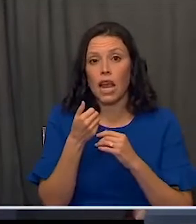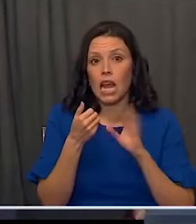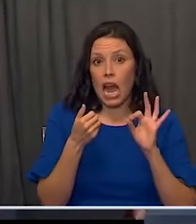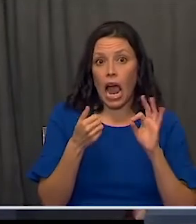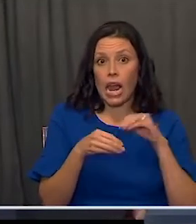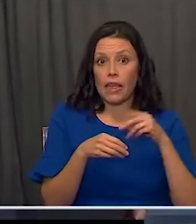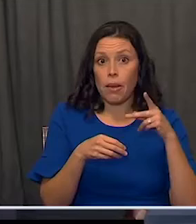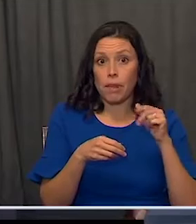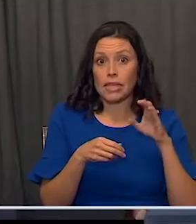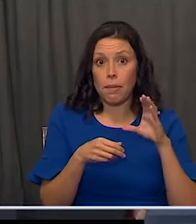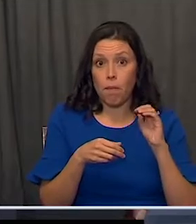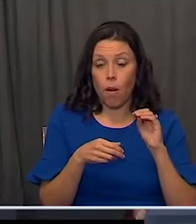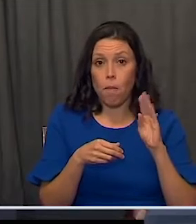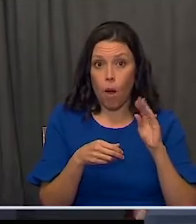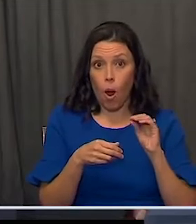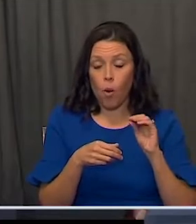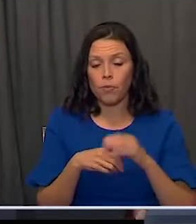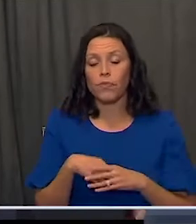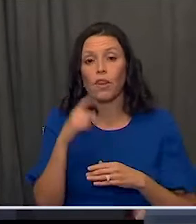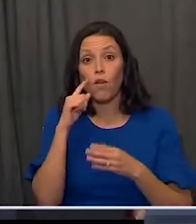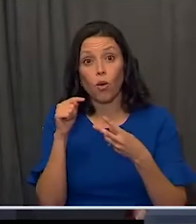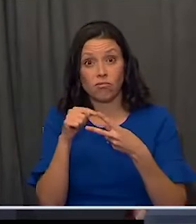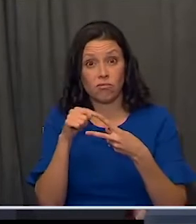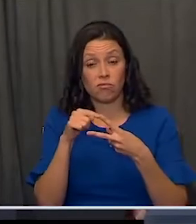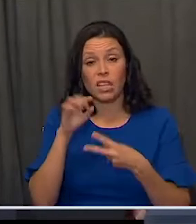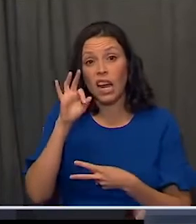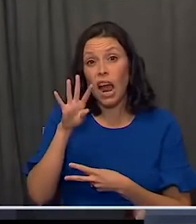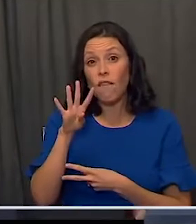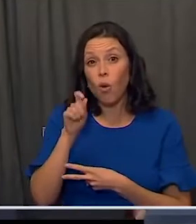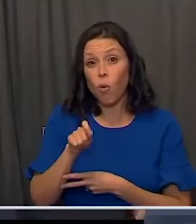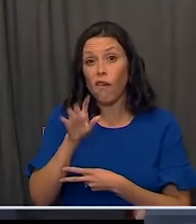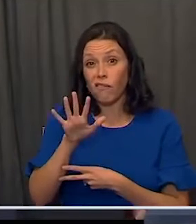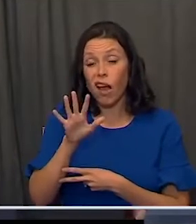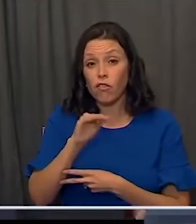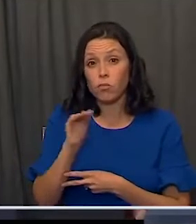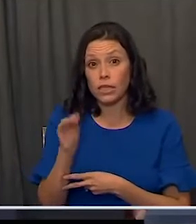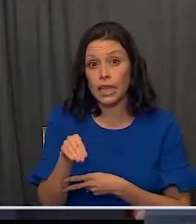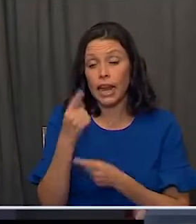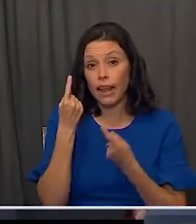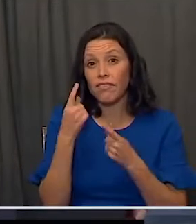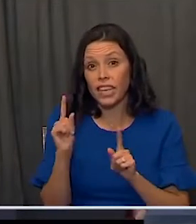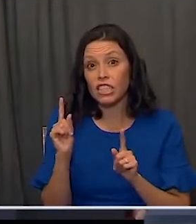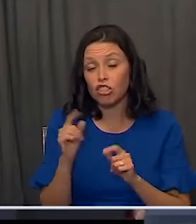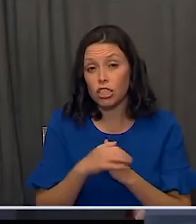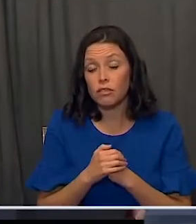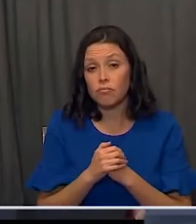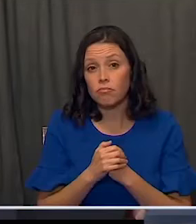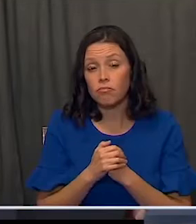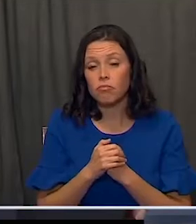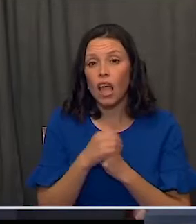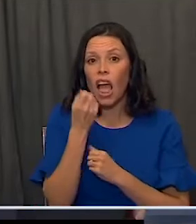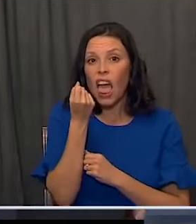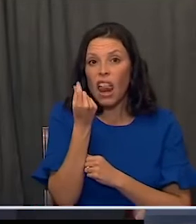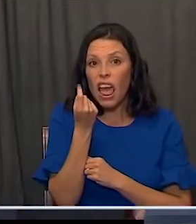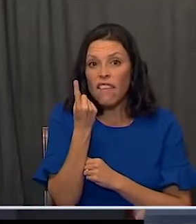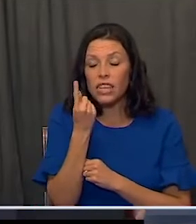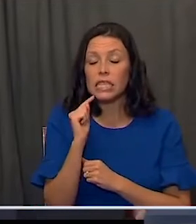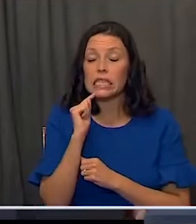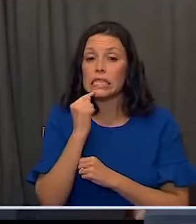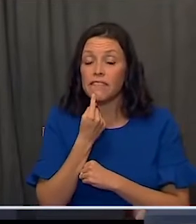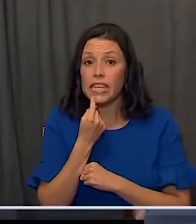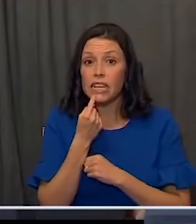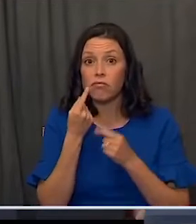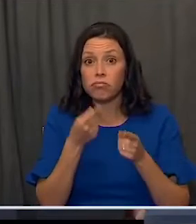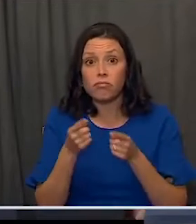For the Moderna trial, it was 94.5% efficacious. 11 severe